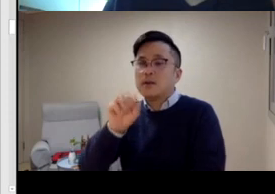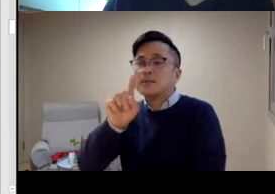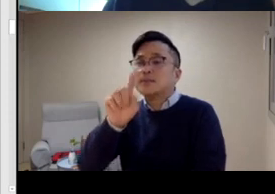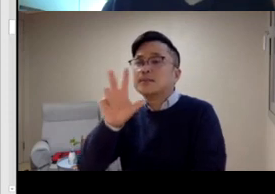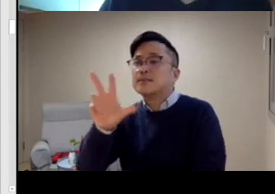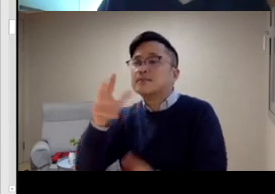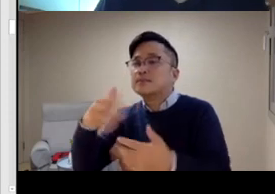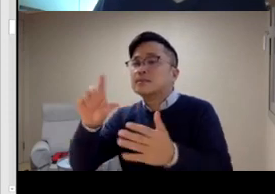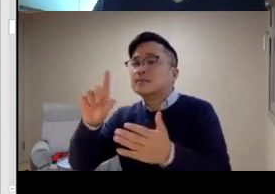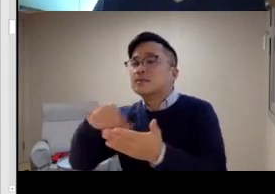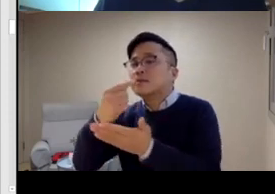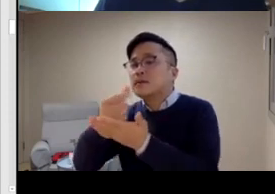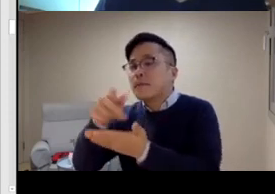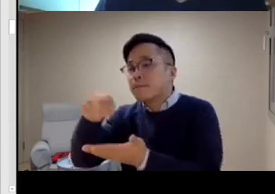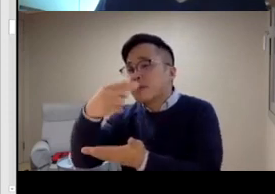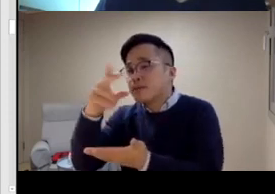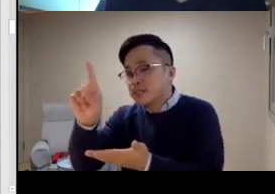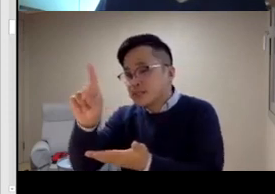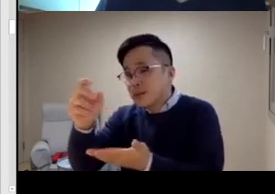jobs.